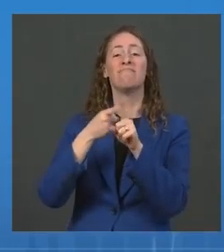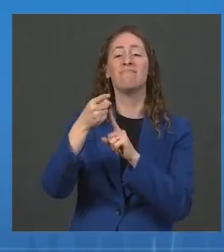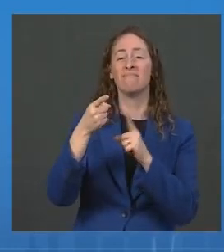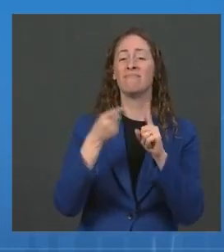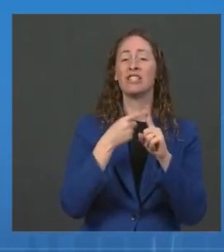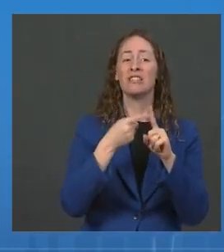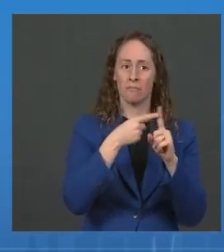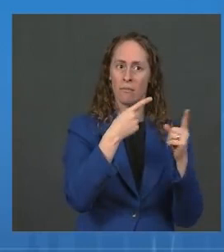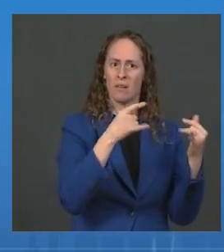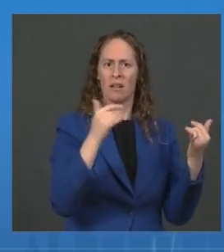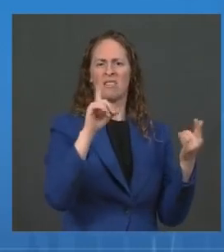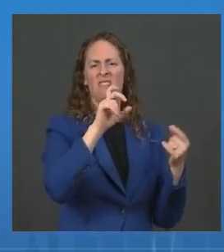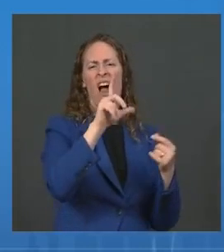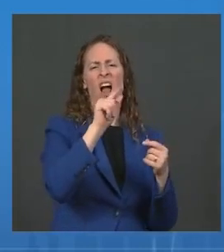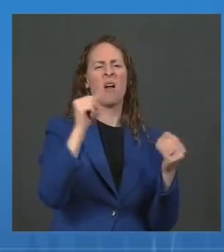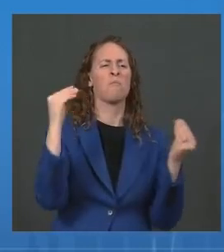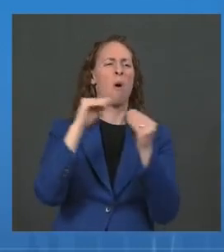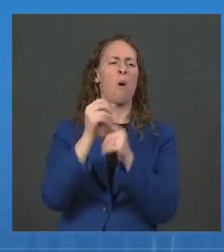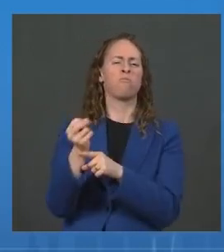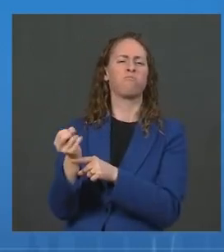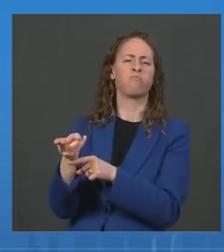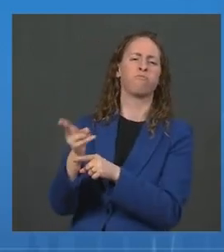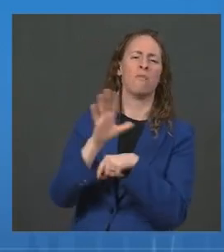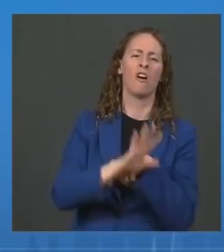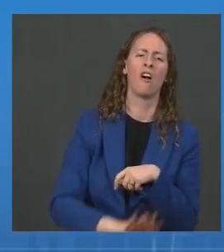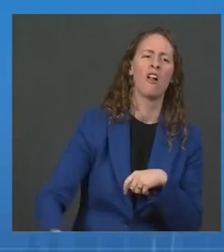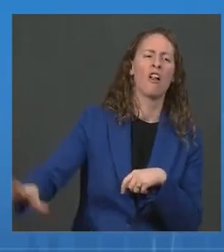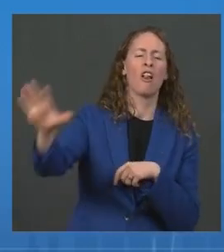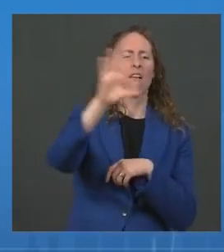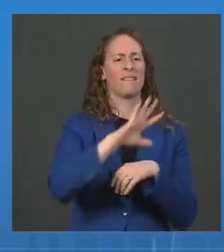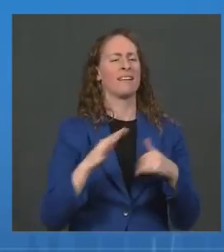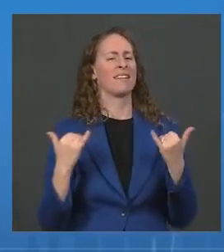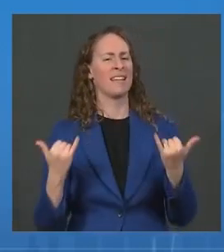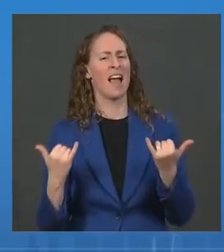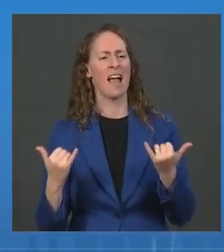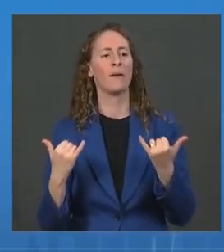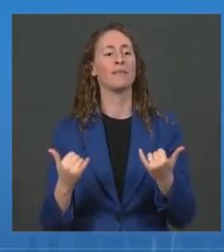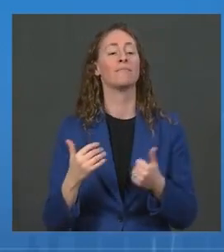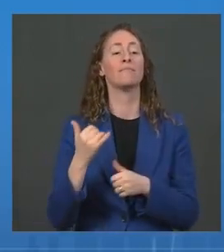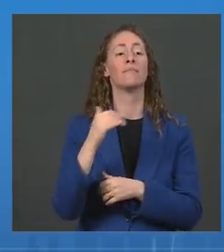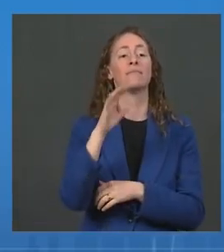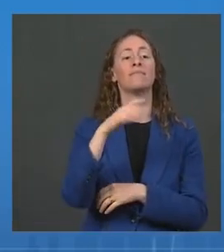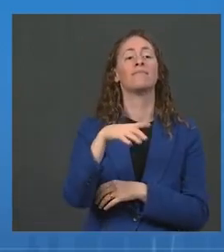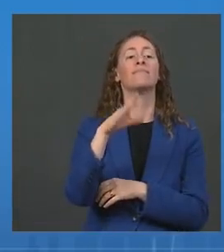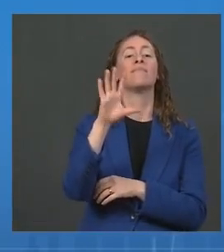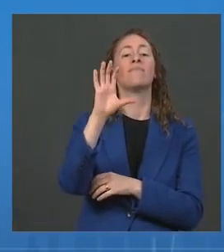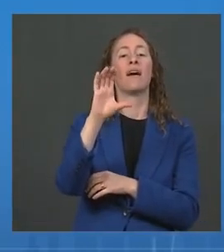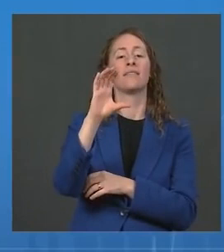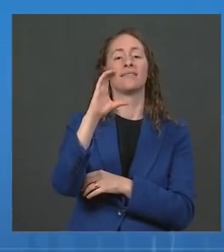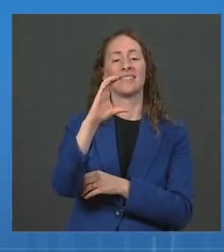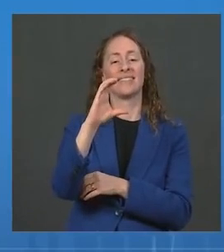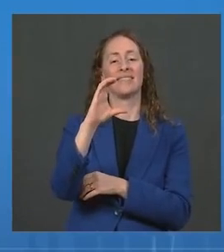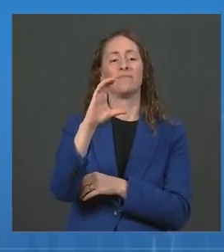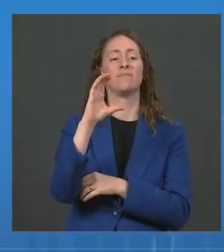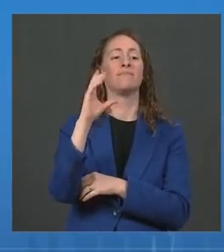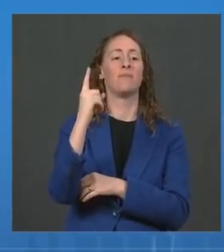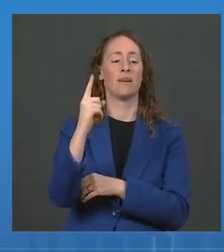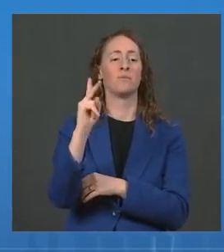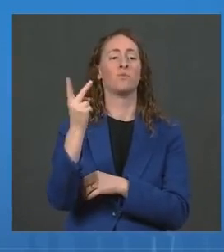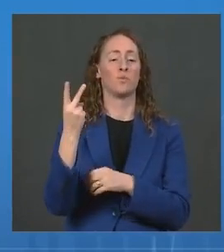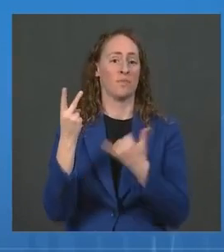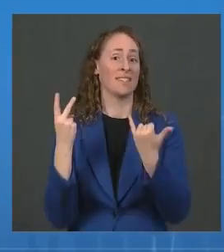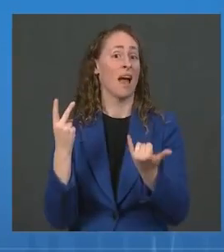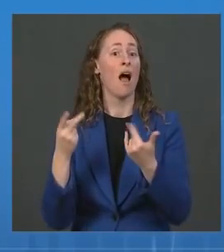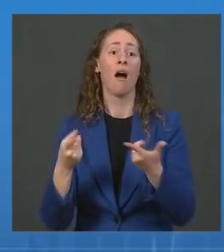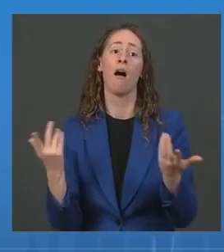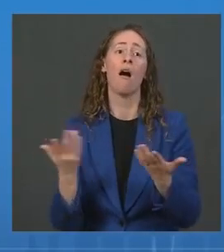again, the C.1.2 variant is not seen in the United States. Next slide. So the bottom line